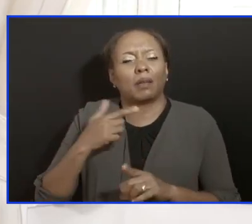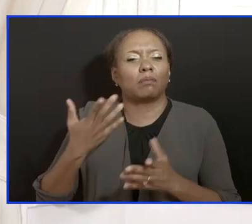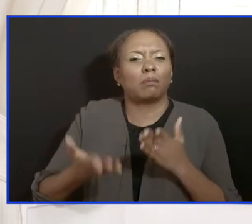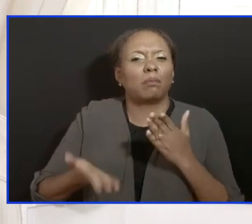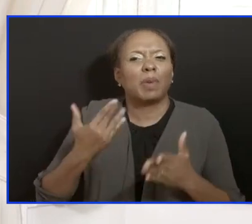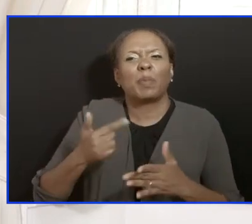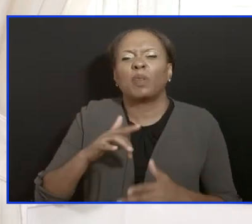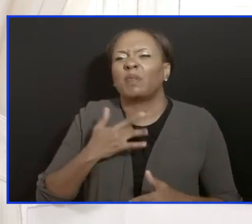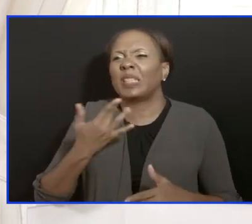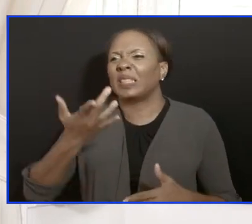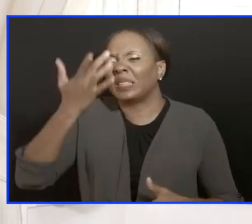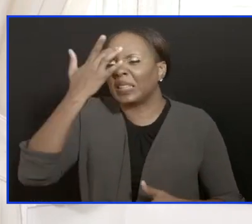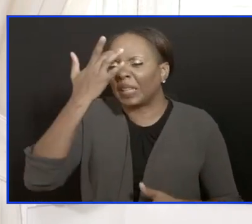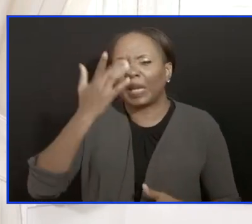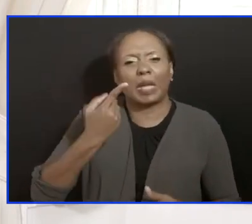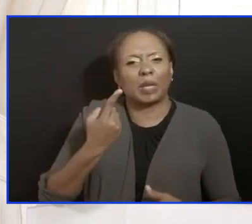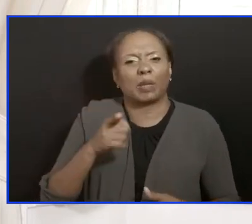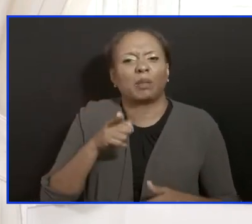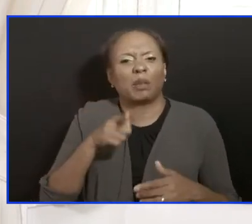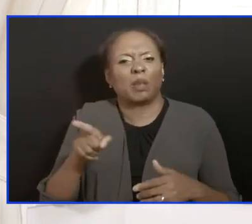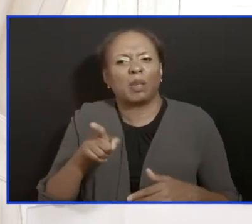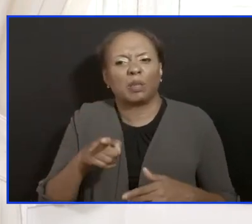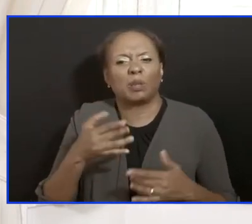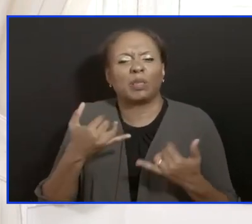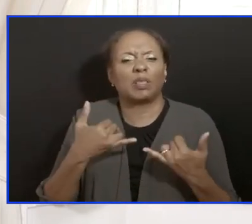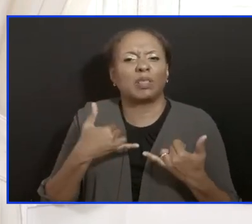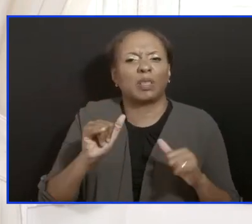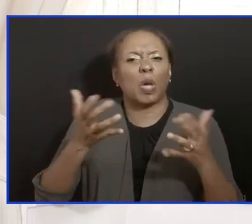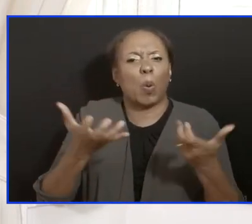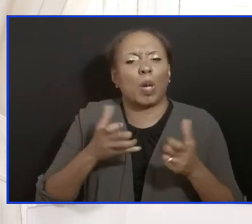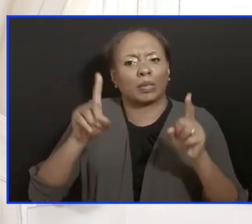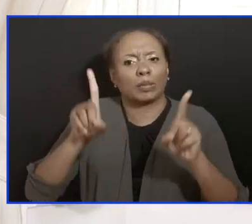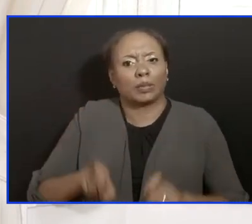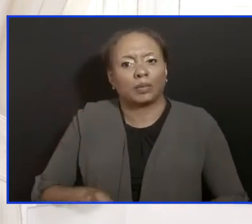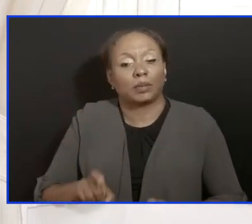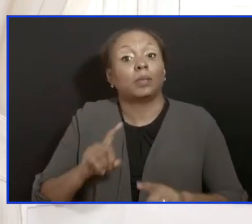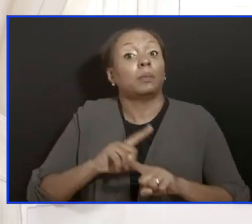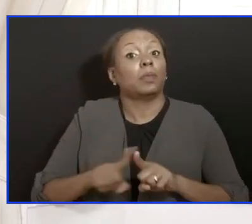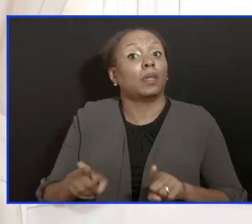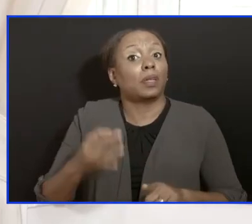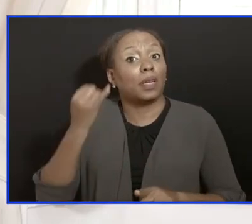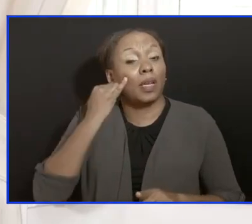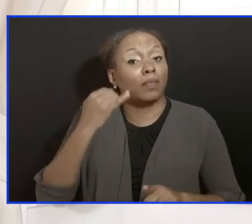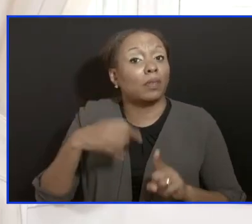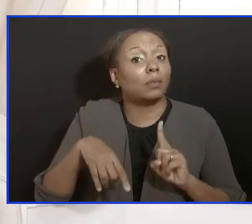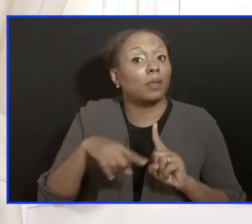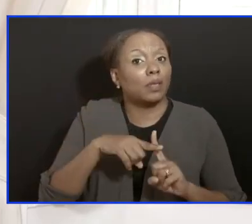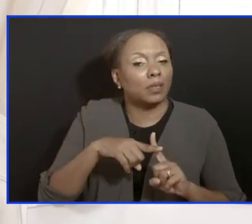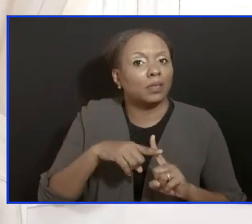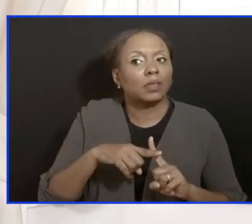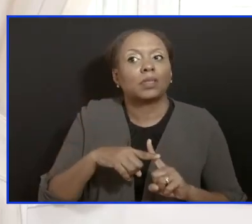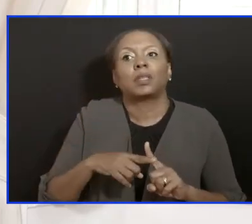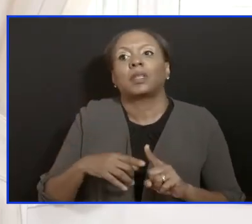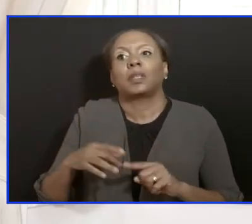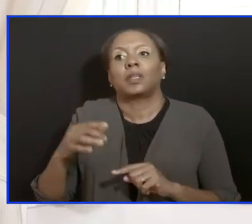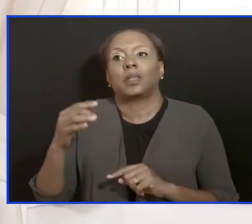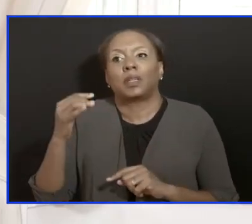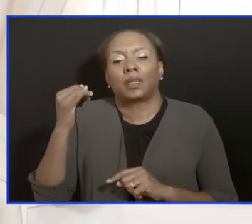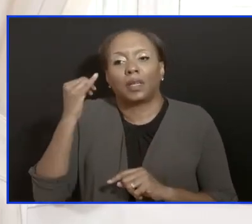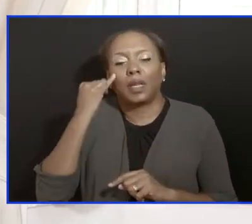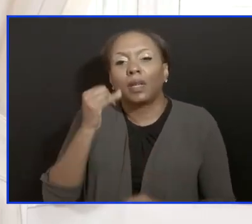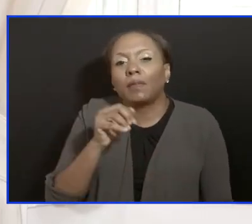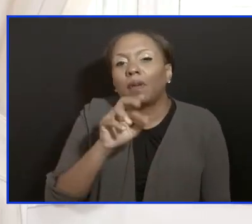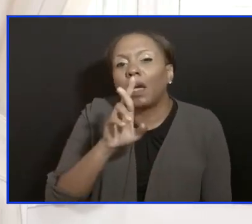remind you that it is important for you to follow the next step, which is once found rapid